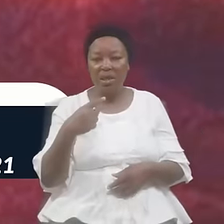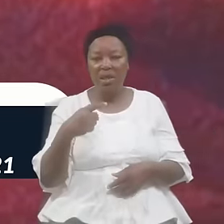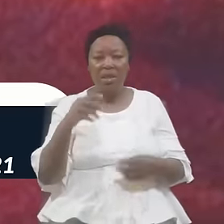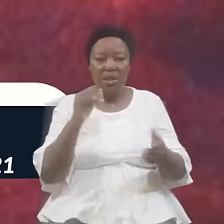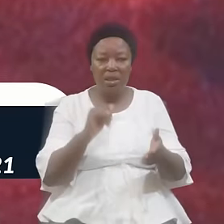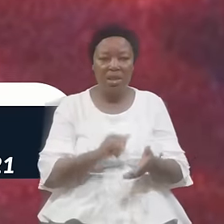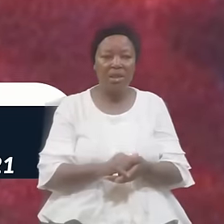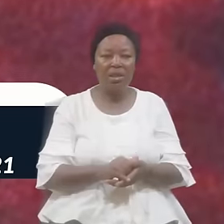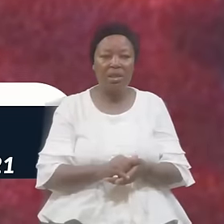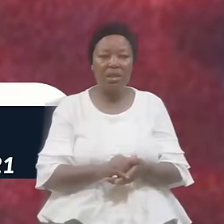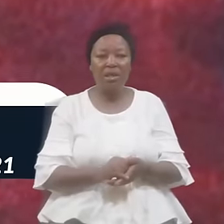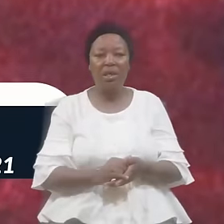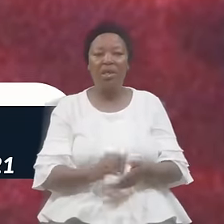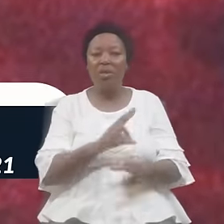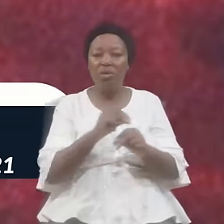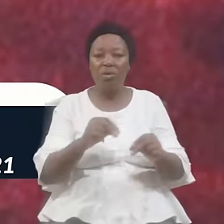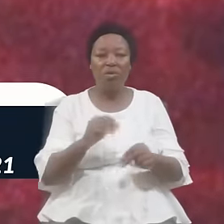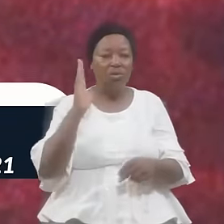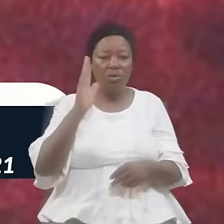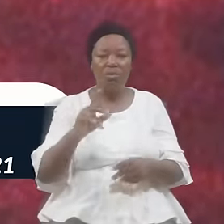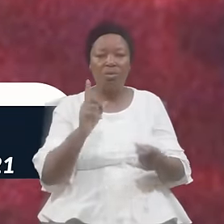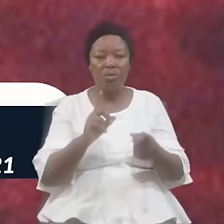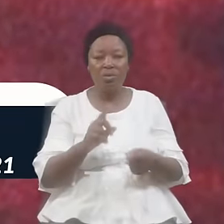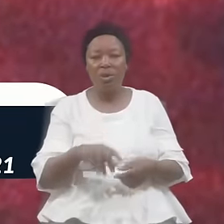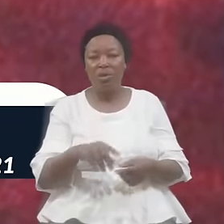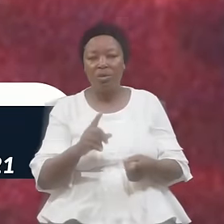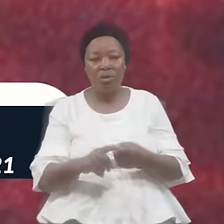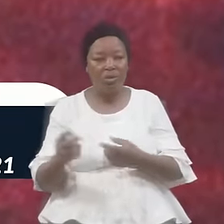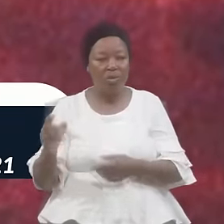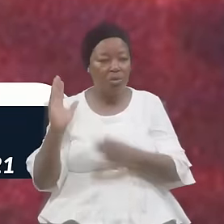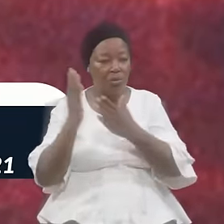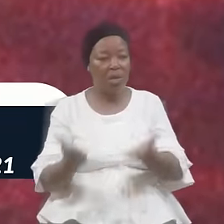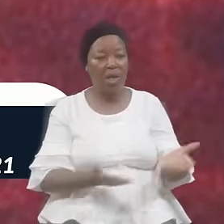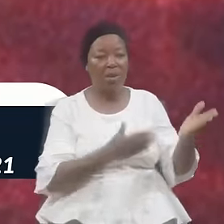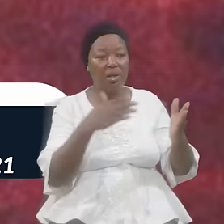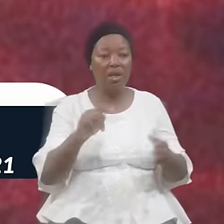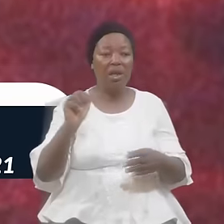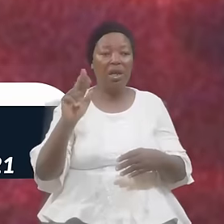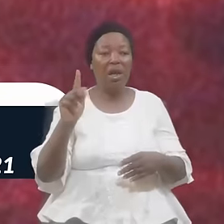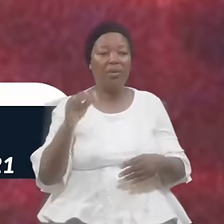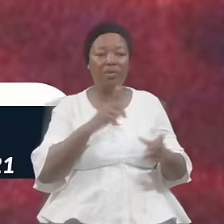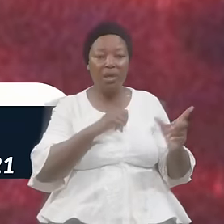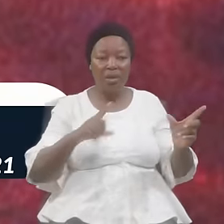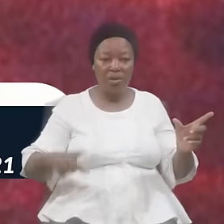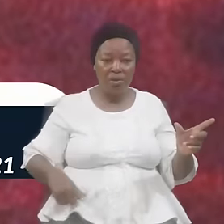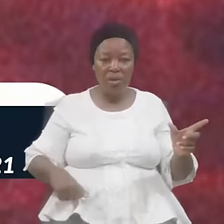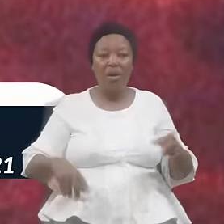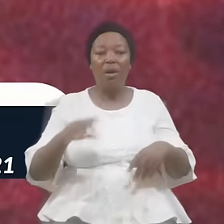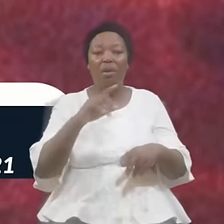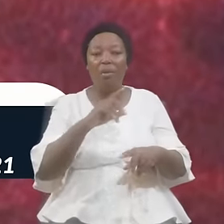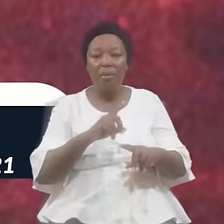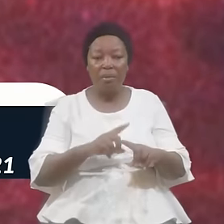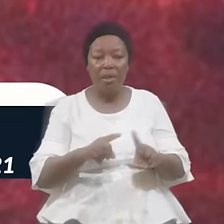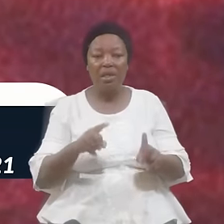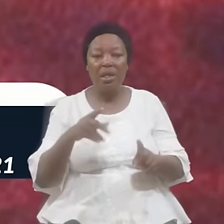Them As The Lord Chosen To Carry The Ark Of God And To Minister